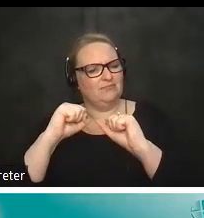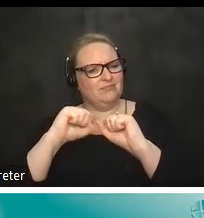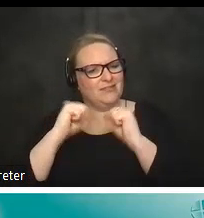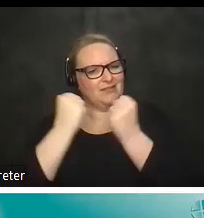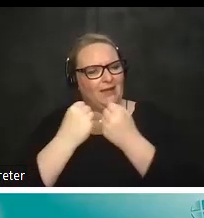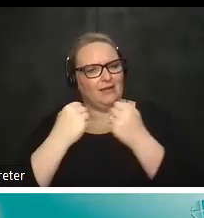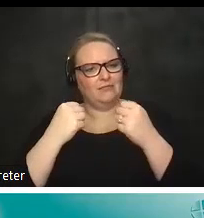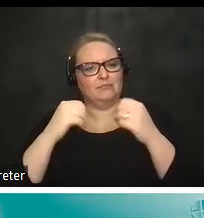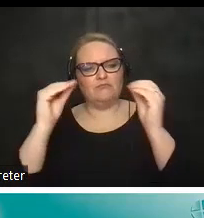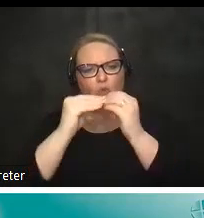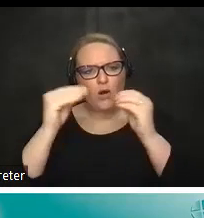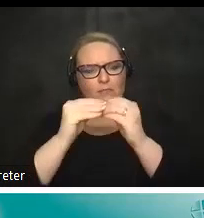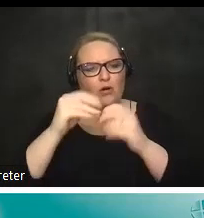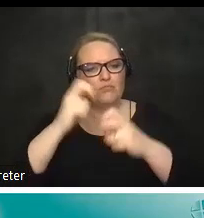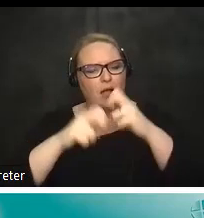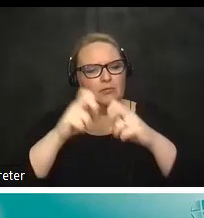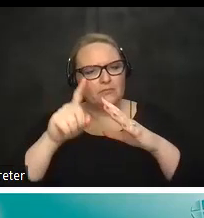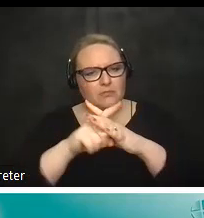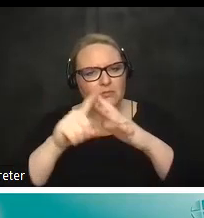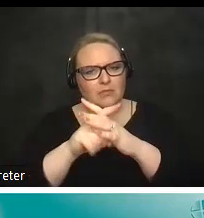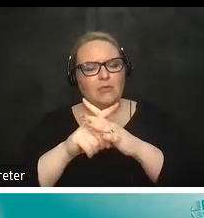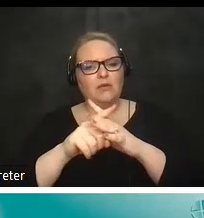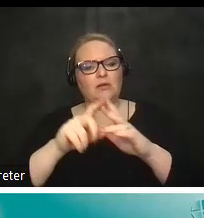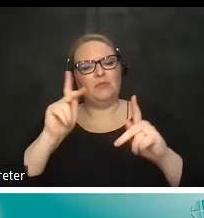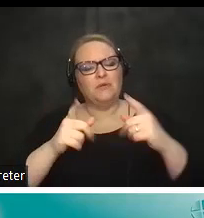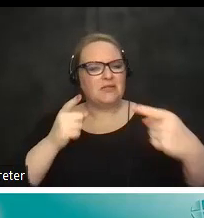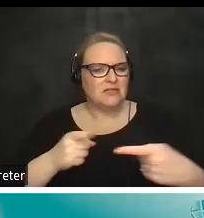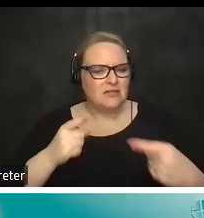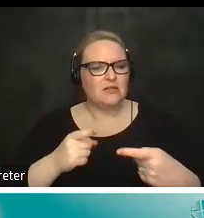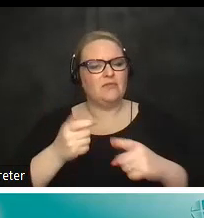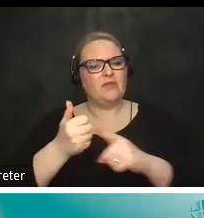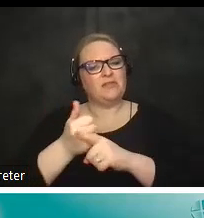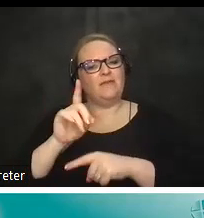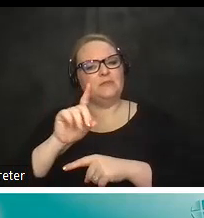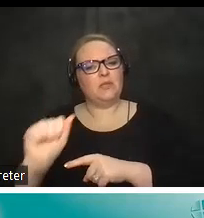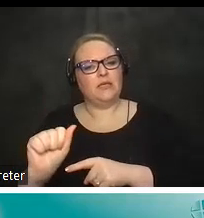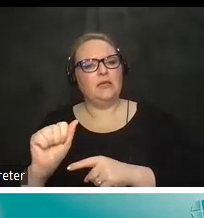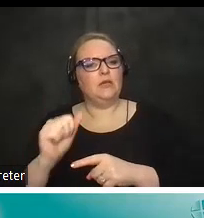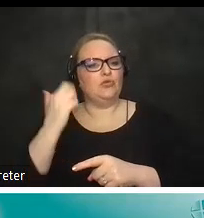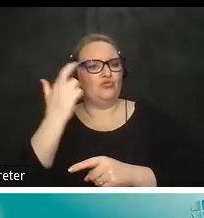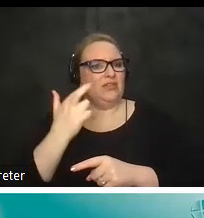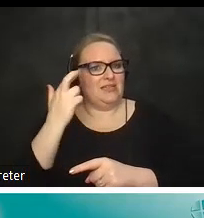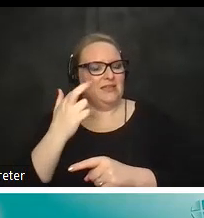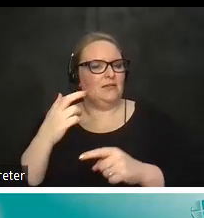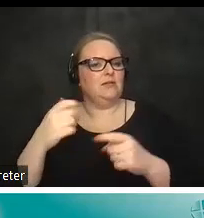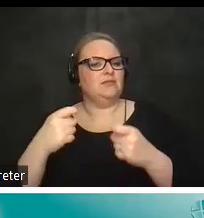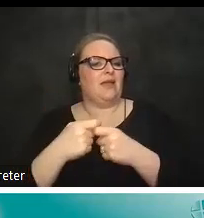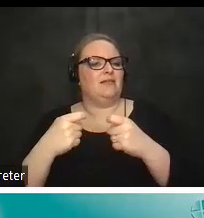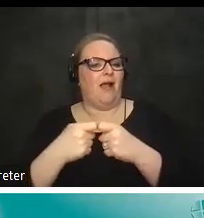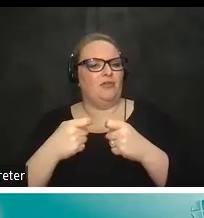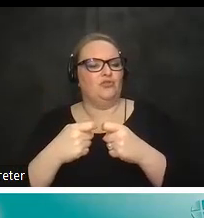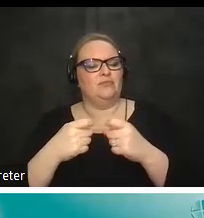problems and solutions faced by individuals with disabilities involve some form of technology adaptation so